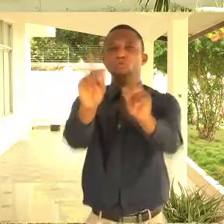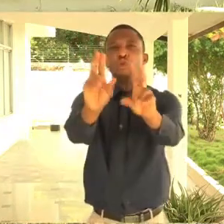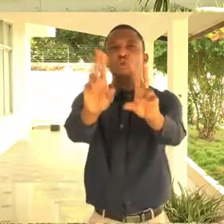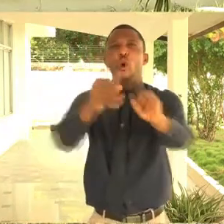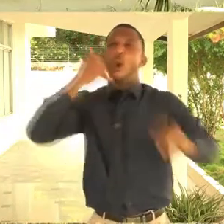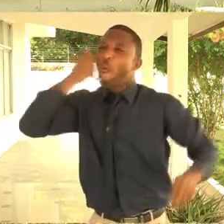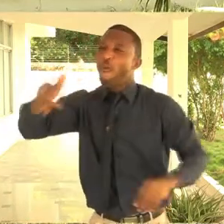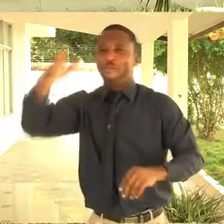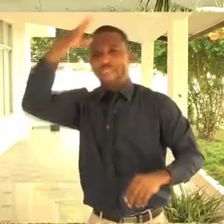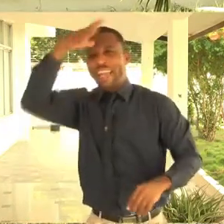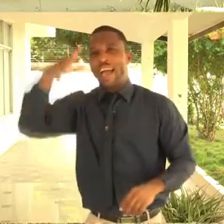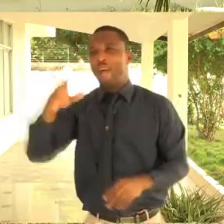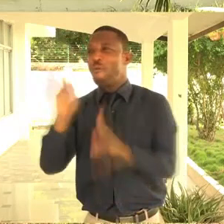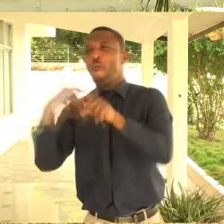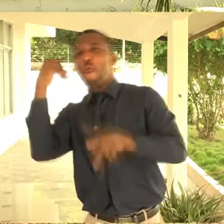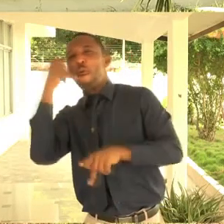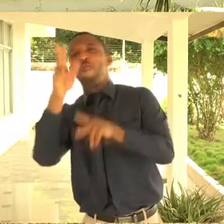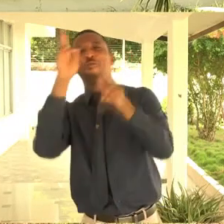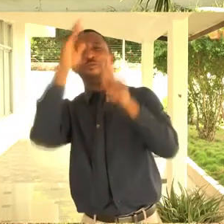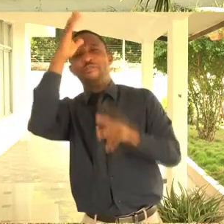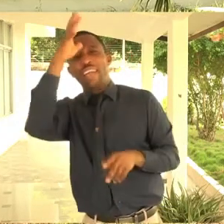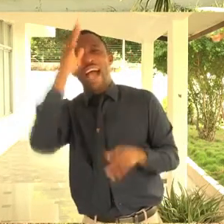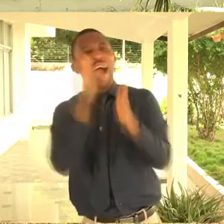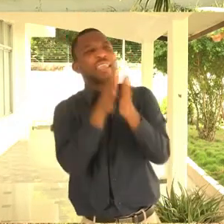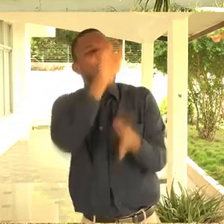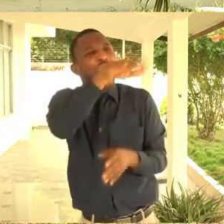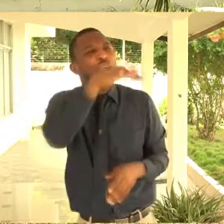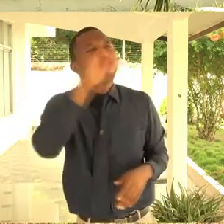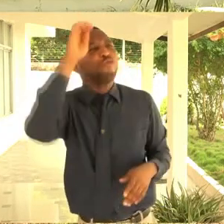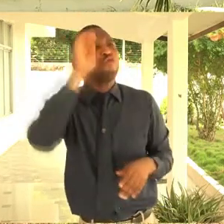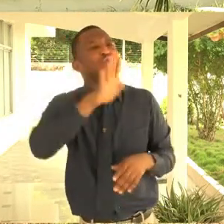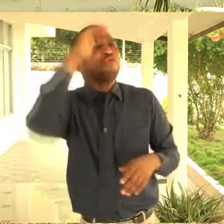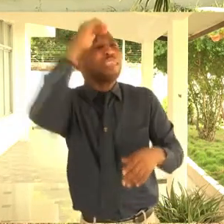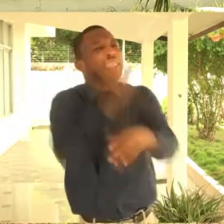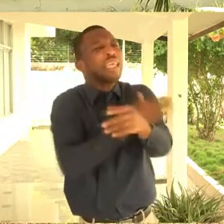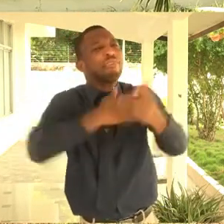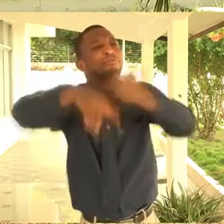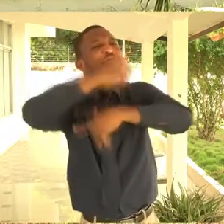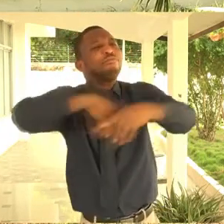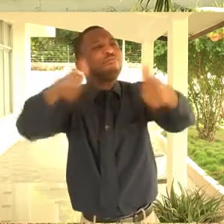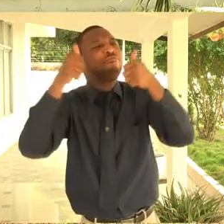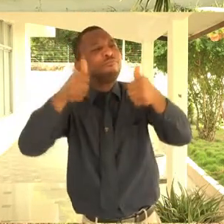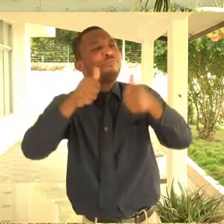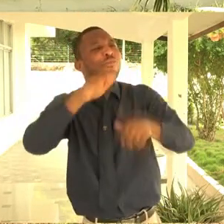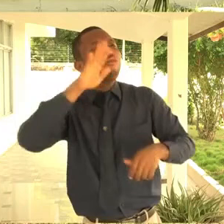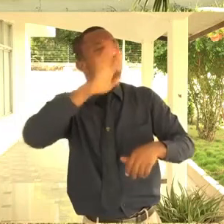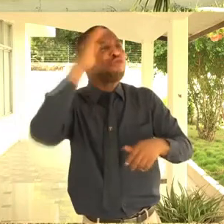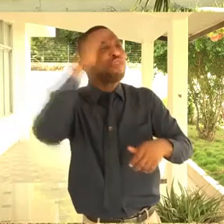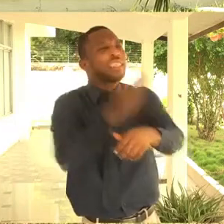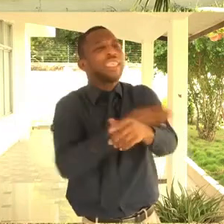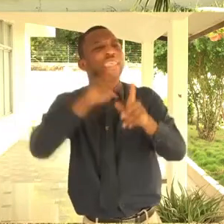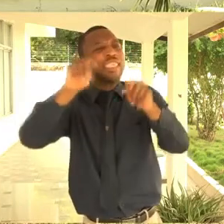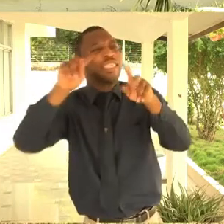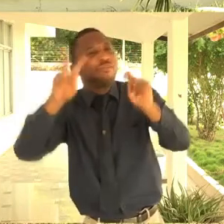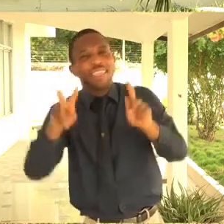on television. Blah, blah, blah. Oh, okay. So how did he learn these things? How, has he gone to school for days? How